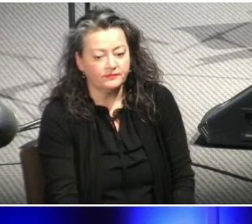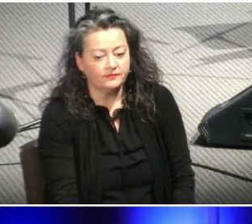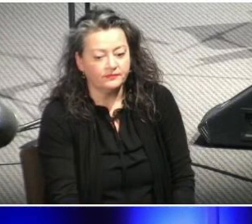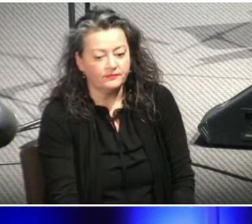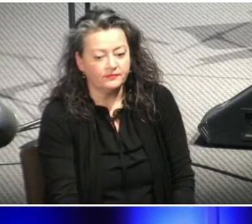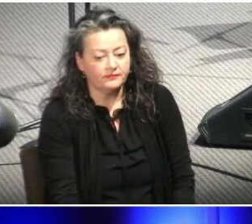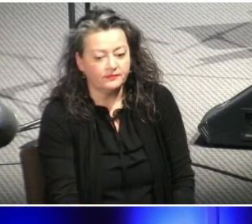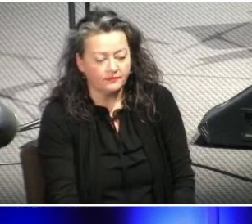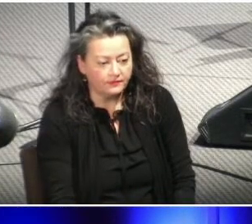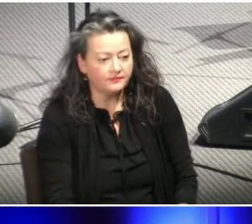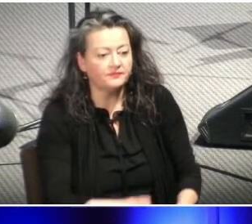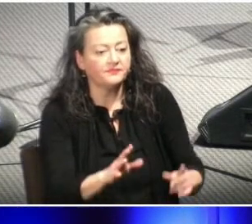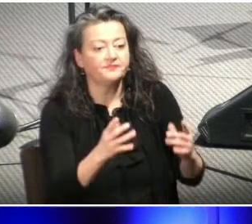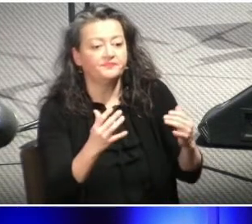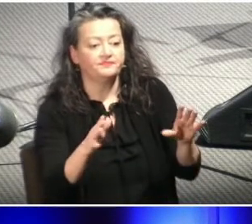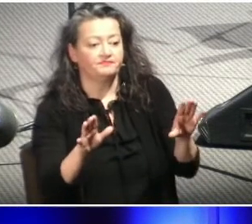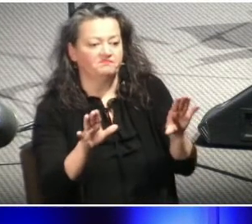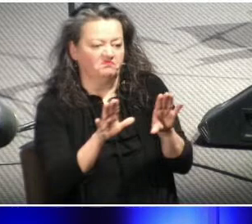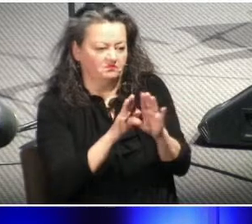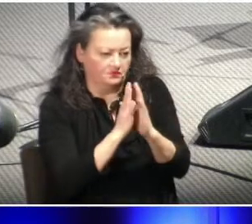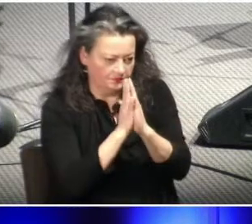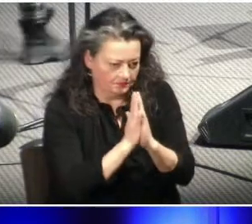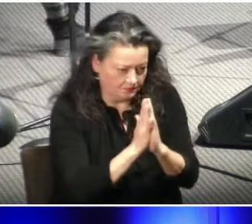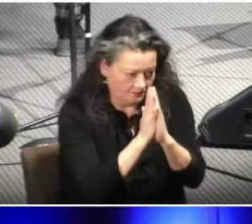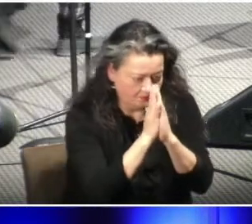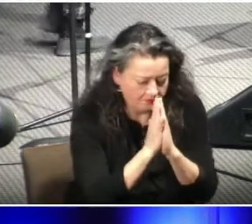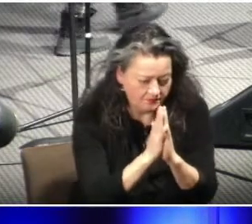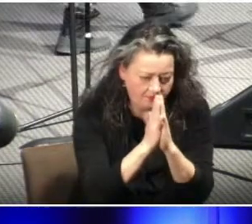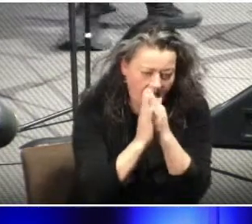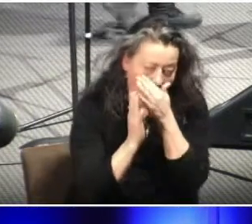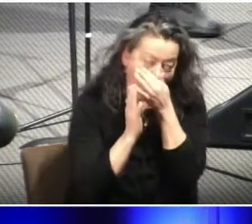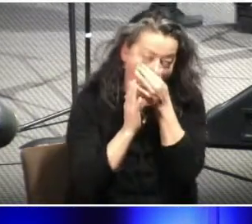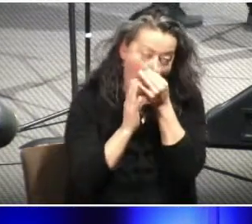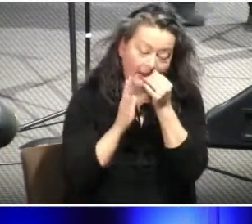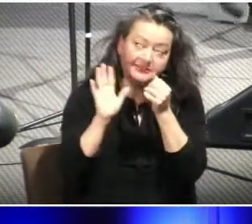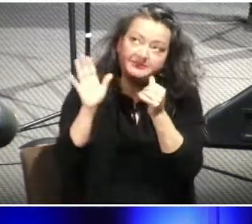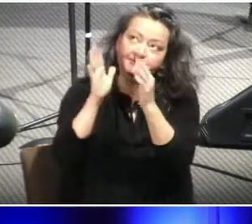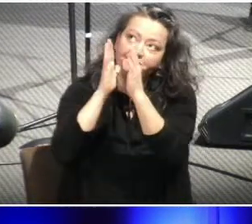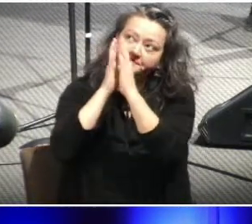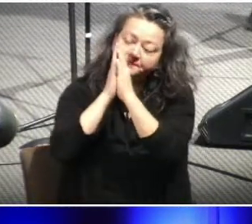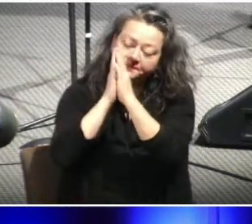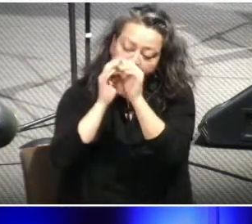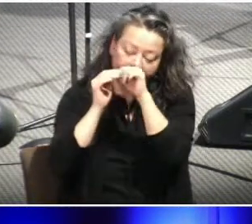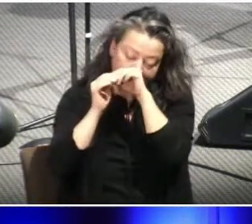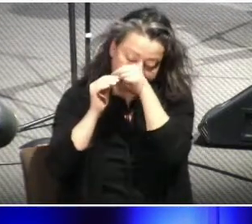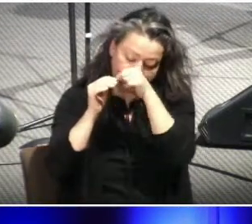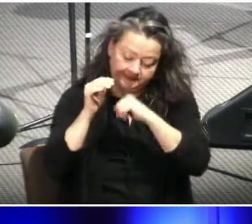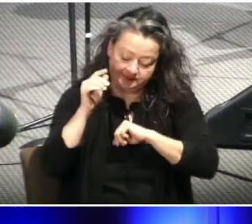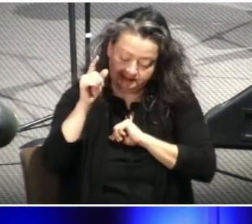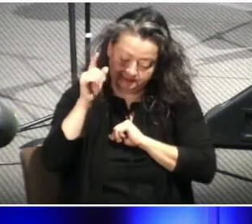And so, Lord God, God, we come to you asking for your help.